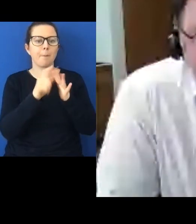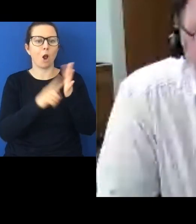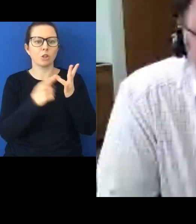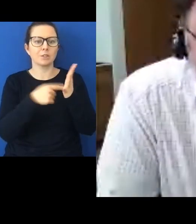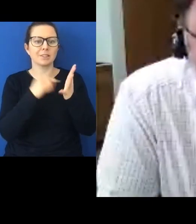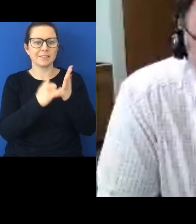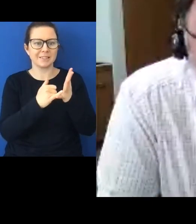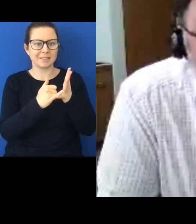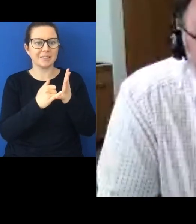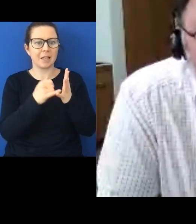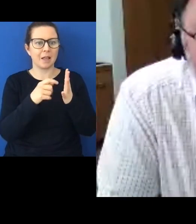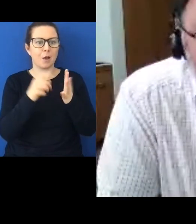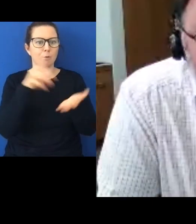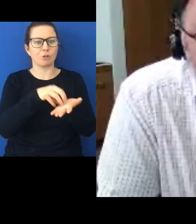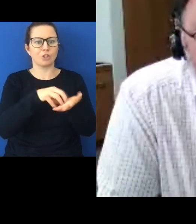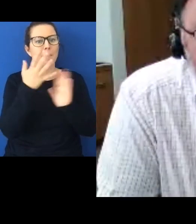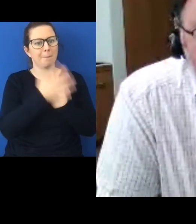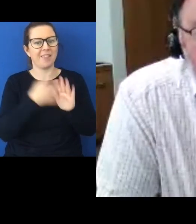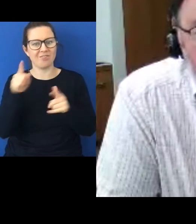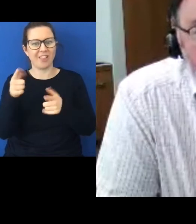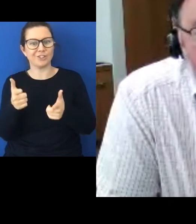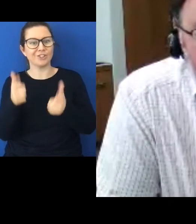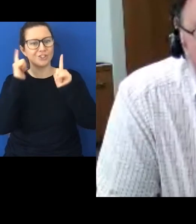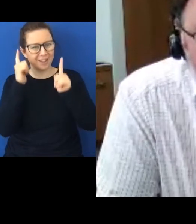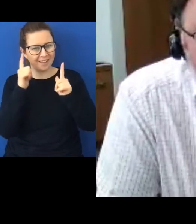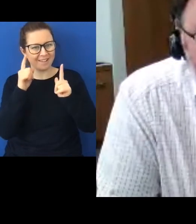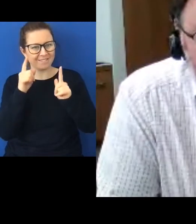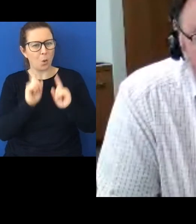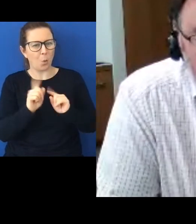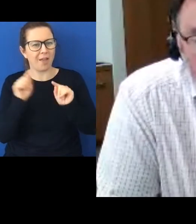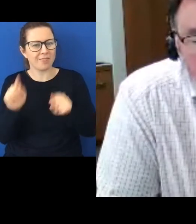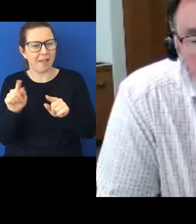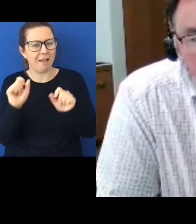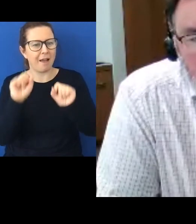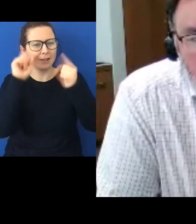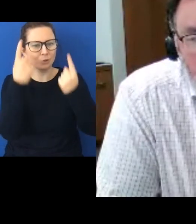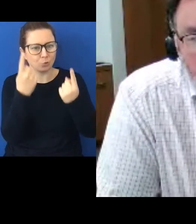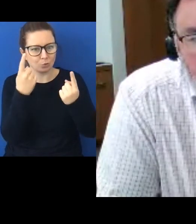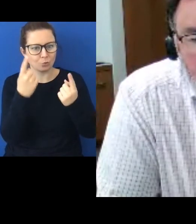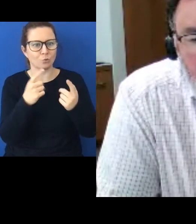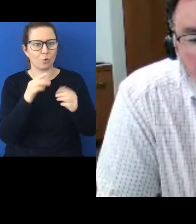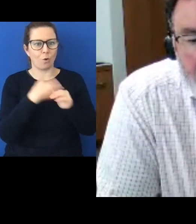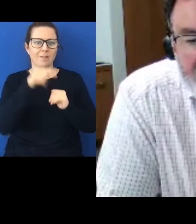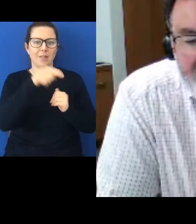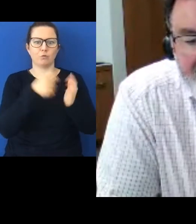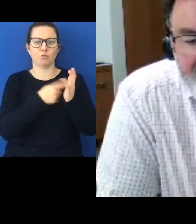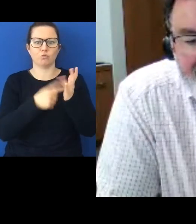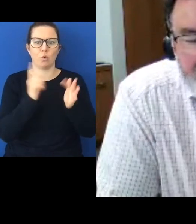You get a sense then of what the chiefs might have understood this role to be.